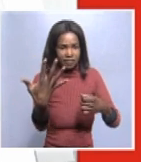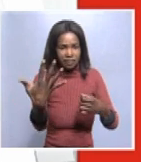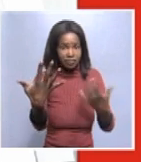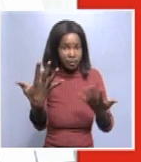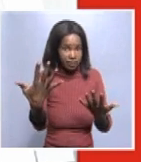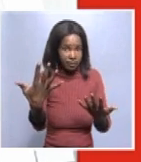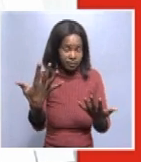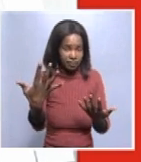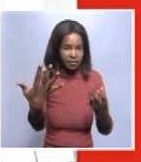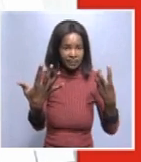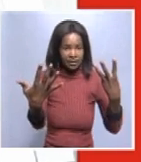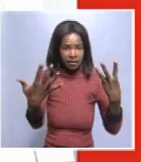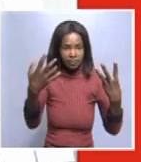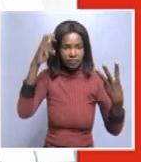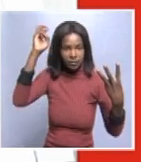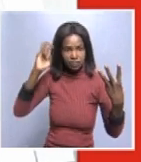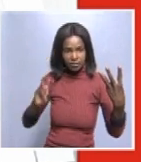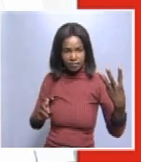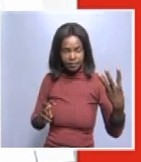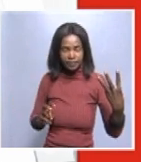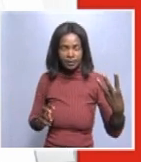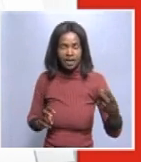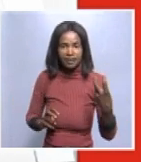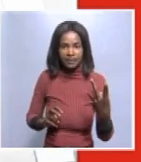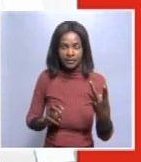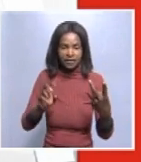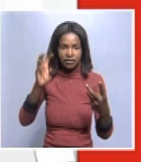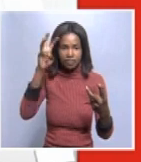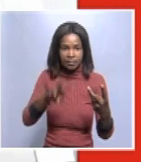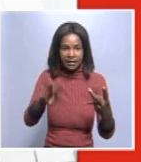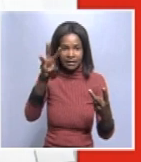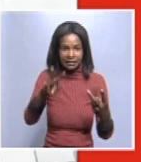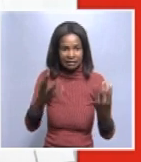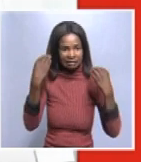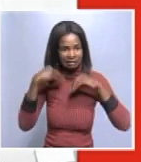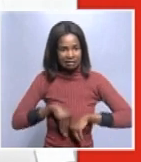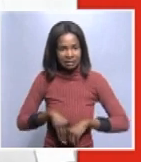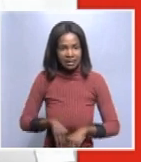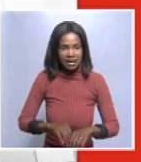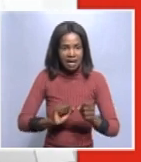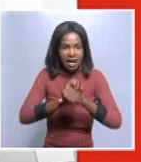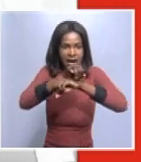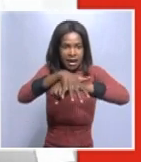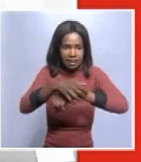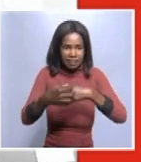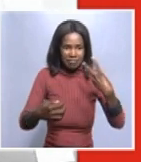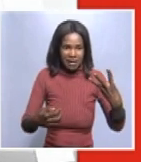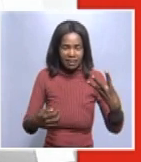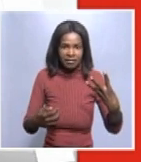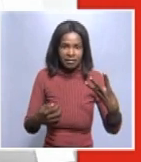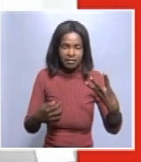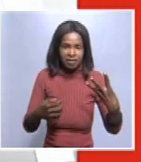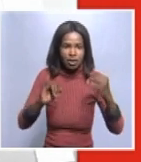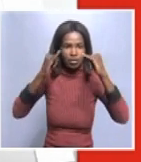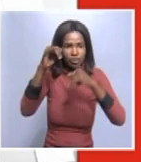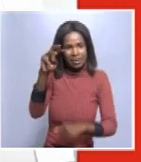3, from Sokobmunt and 2 from Wolves Bay. Hardup, 3, all from